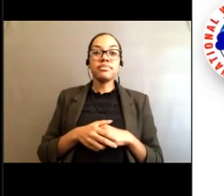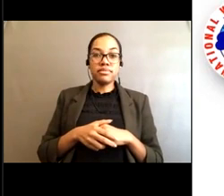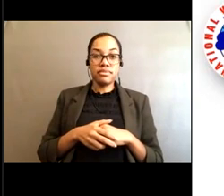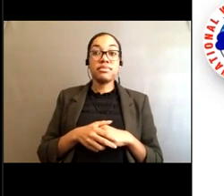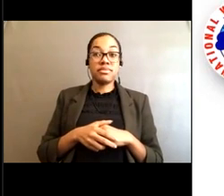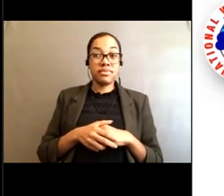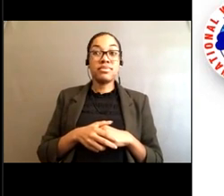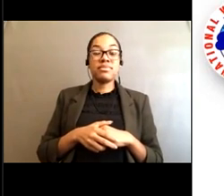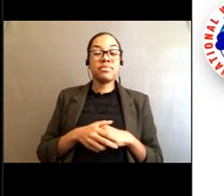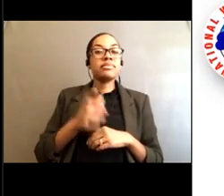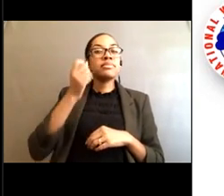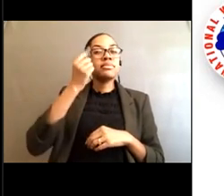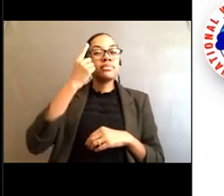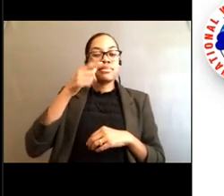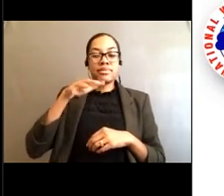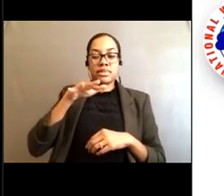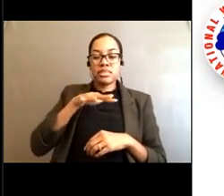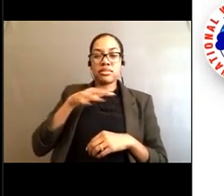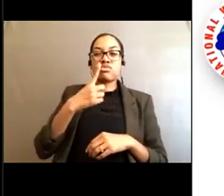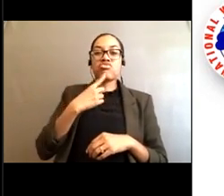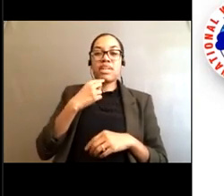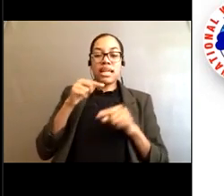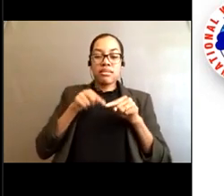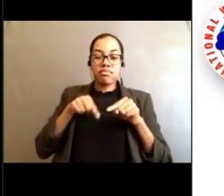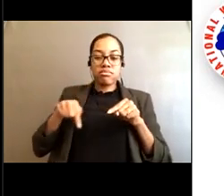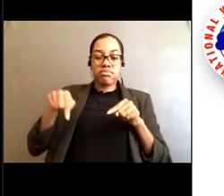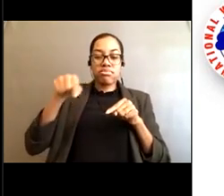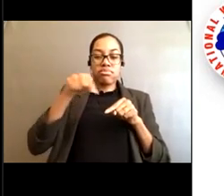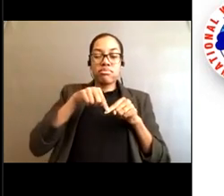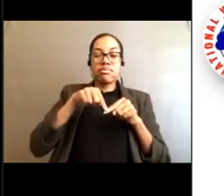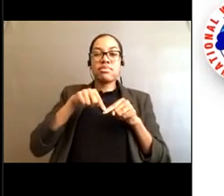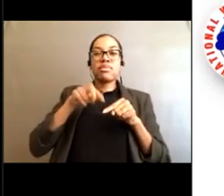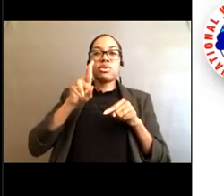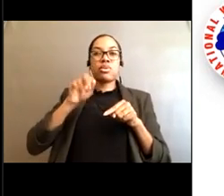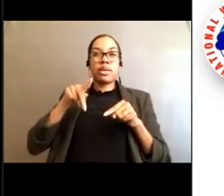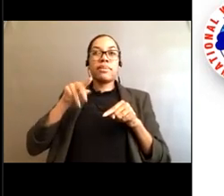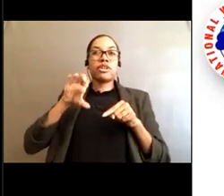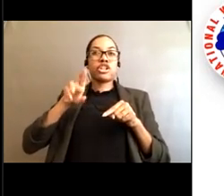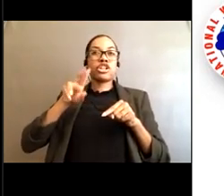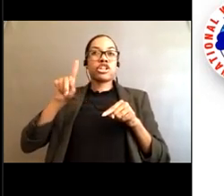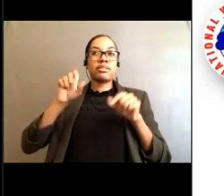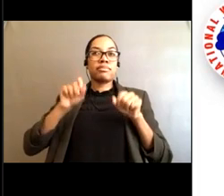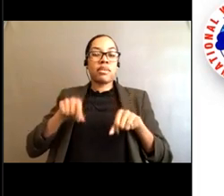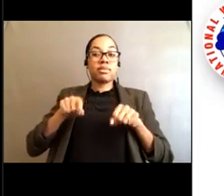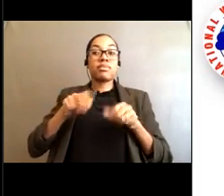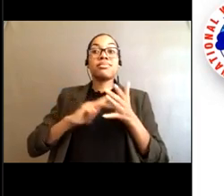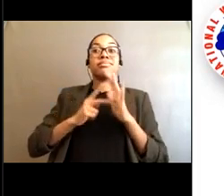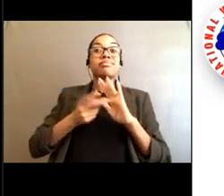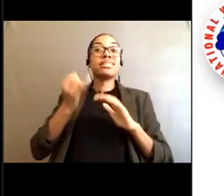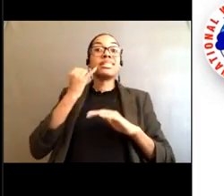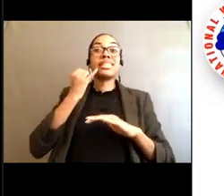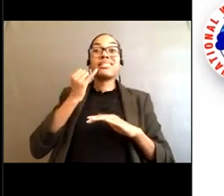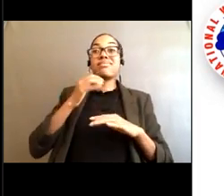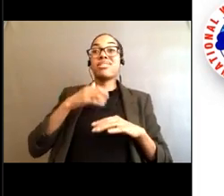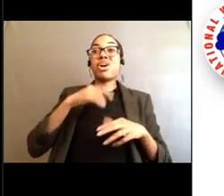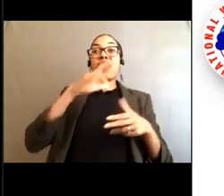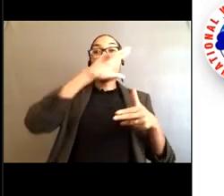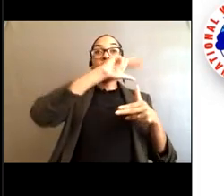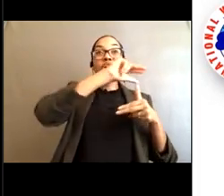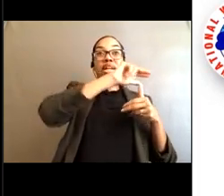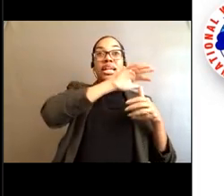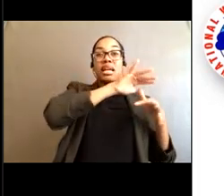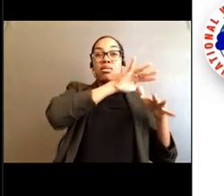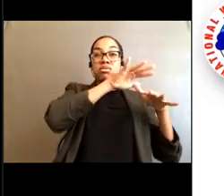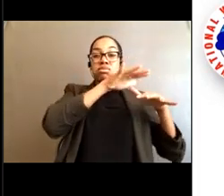depending on tides and the waves that are coming into the coast. So, if you have swells from a distant hurricane, those are